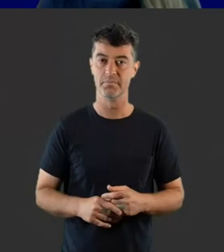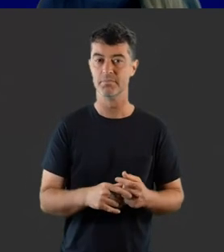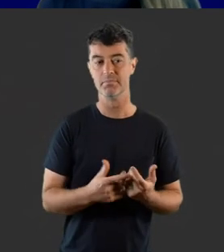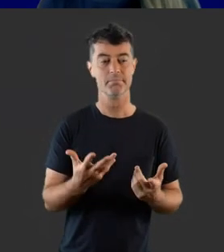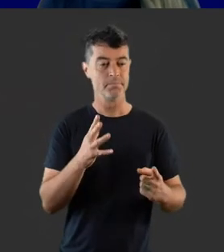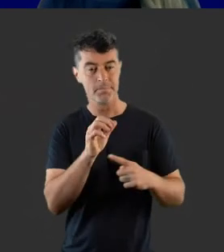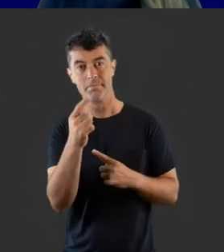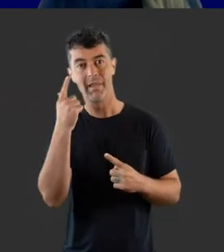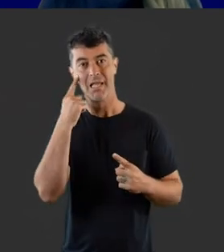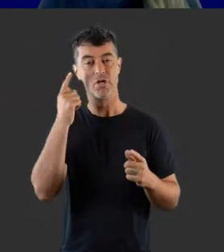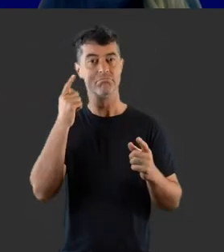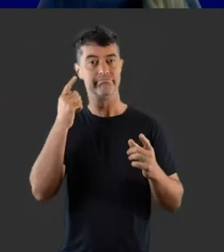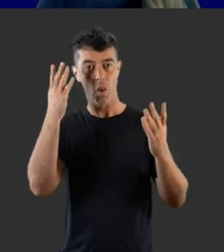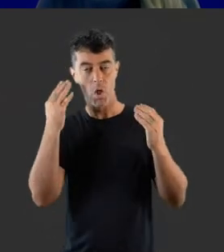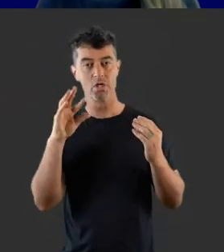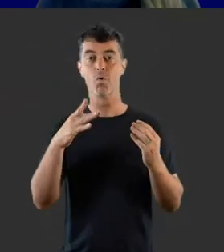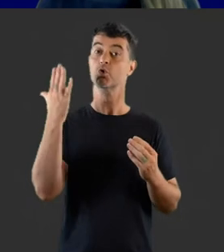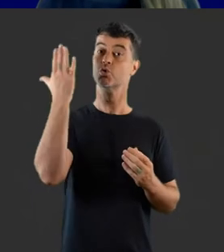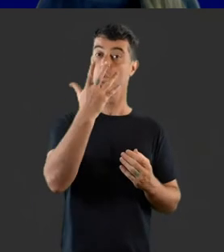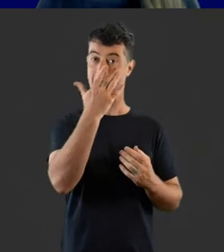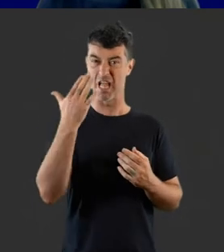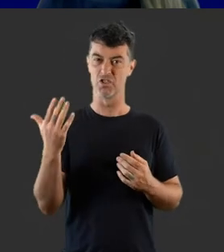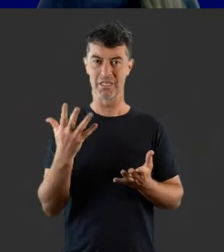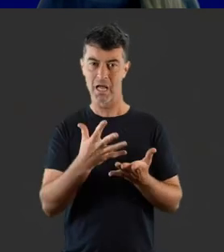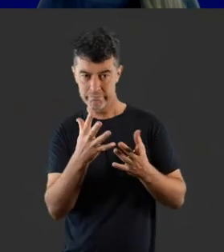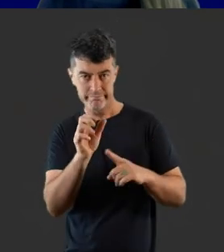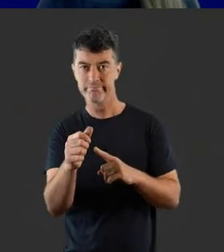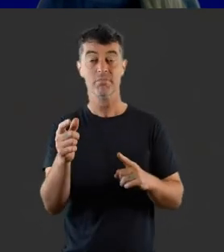Possible signs of hearing loss, a school-aged child.